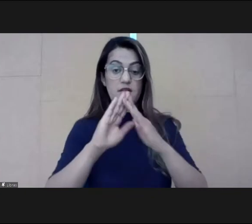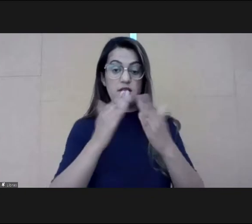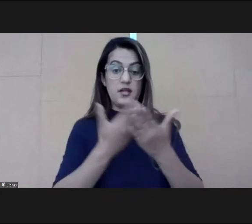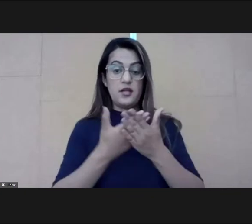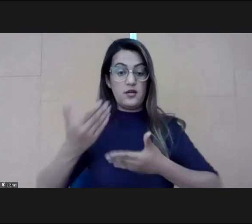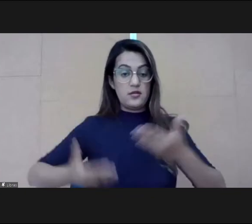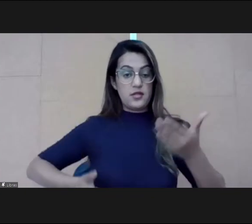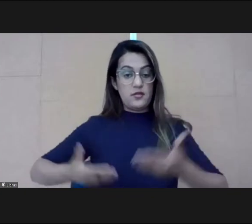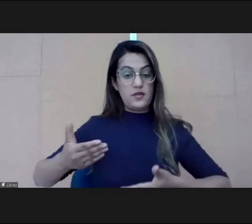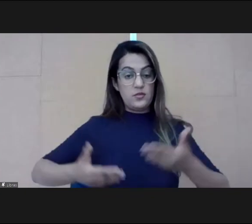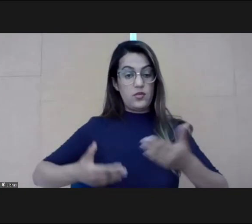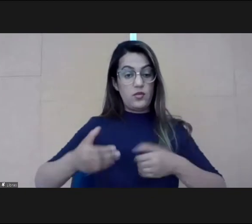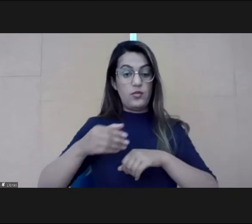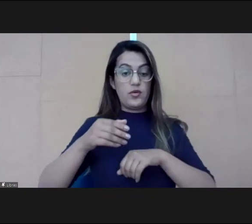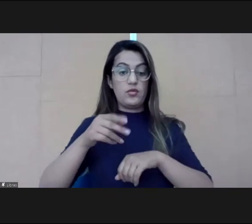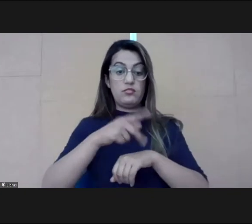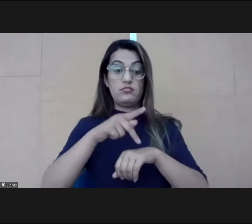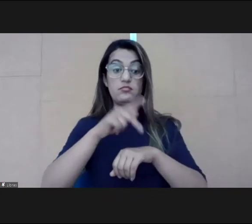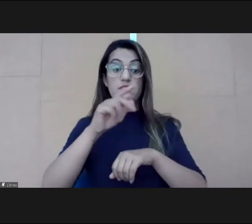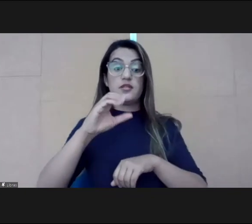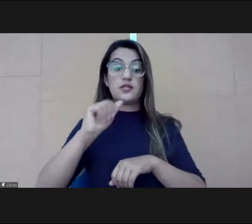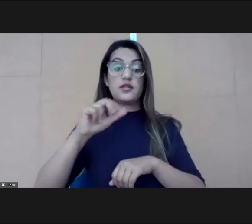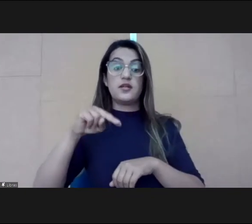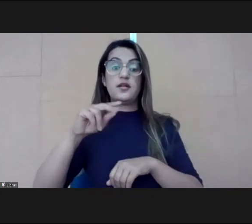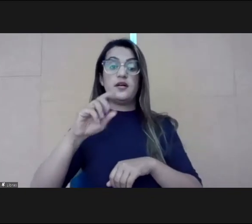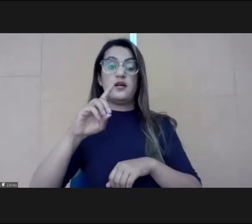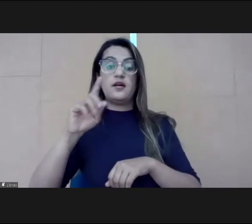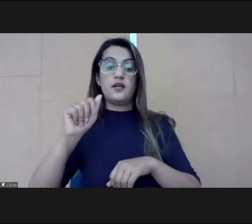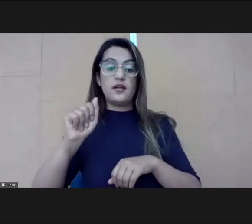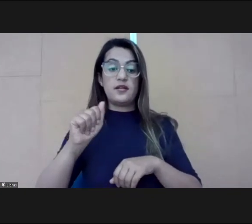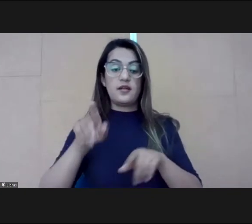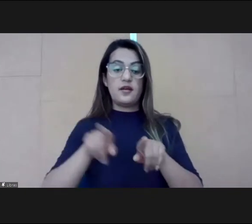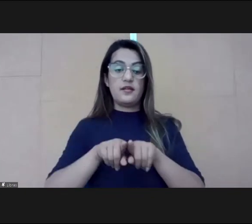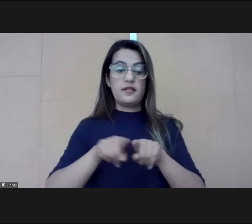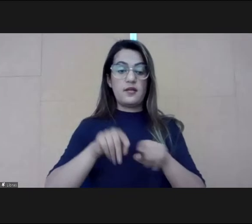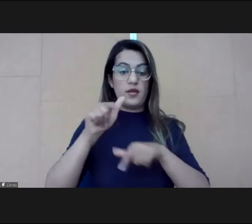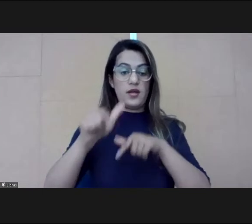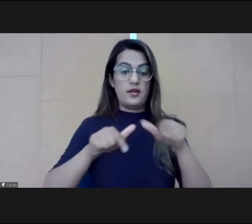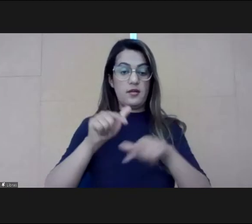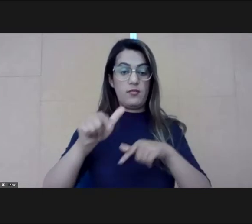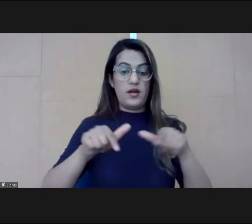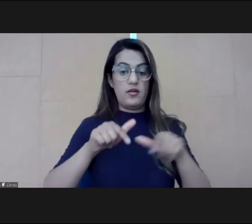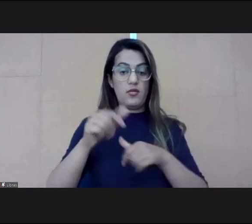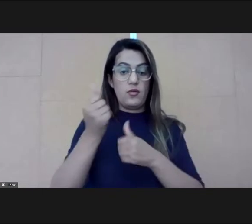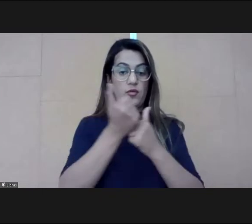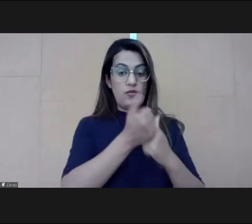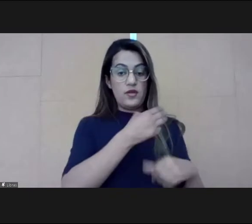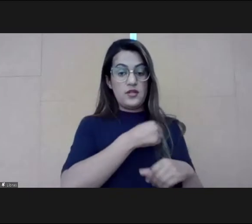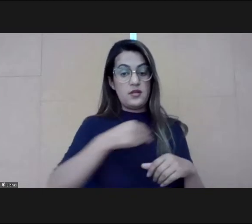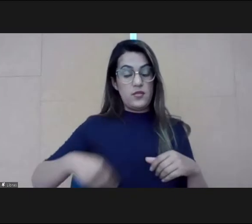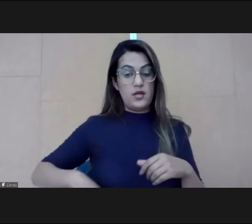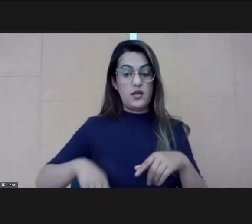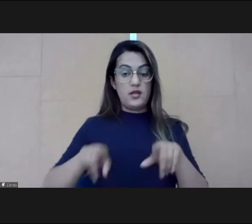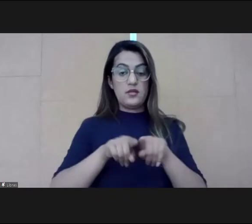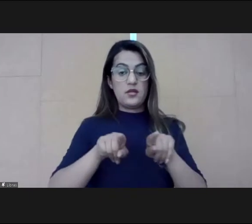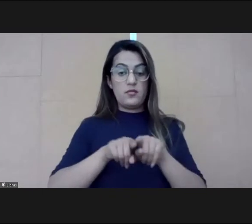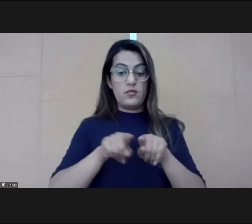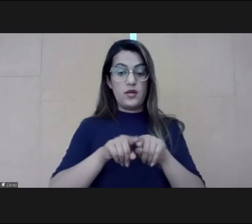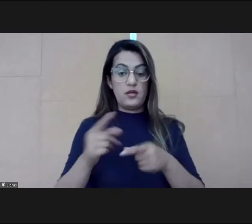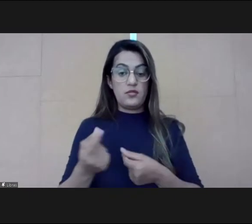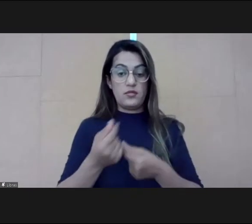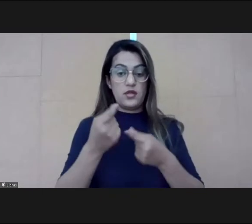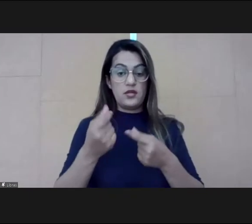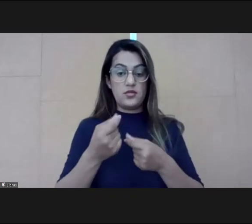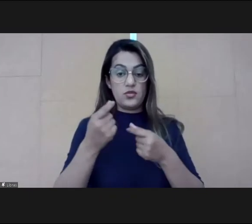Public Service of Canada. He's also the vice minister adjunct in the National Council of Treasury